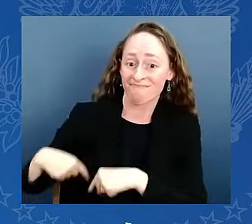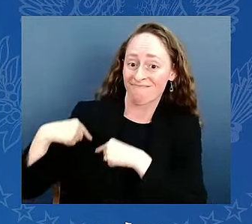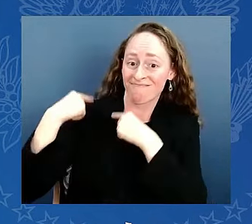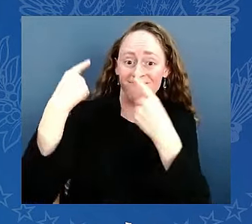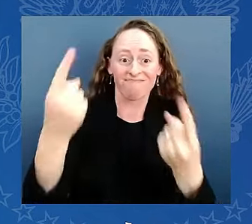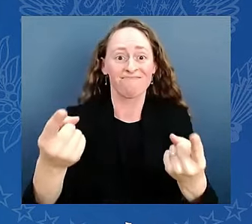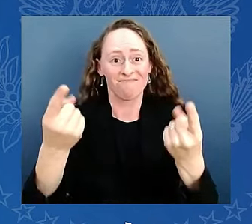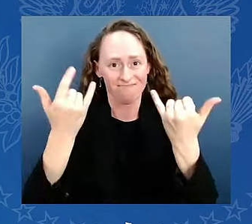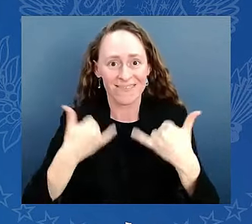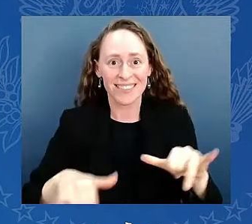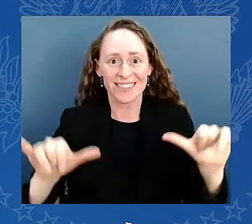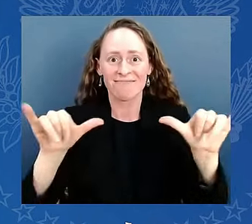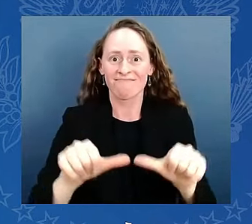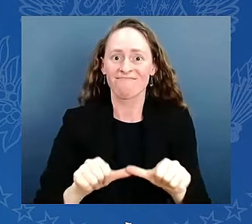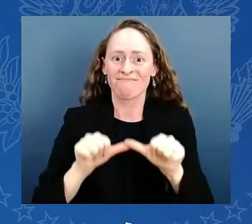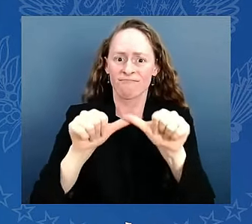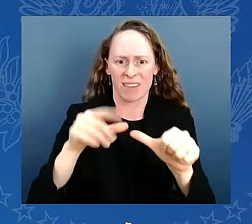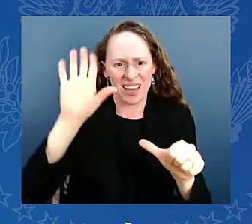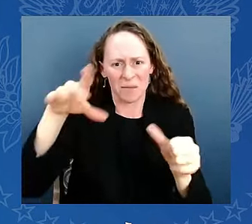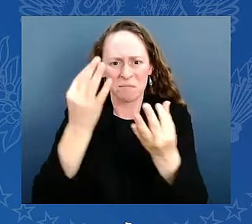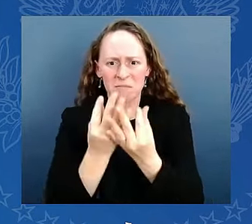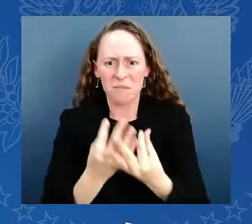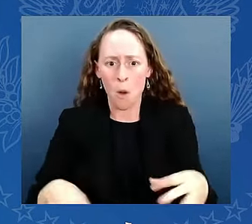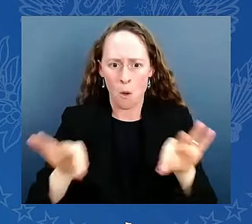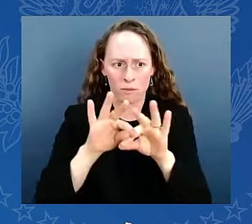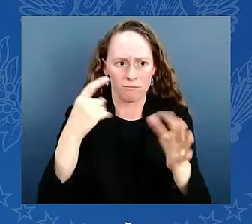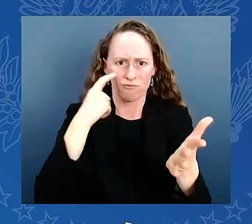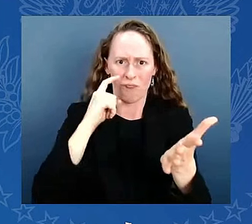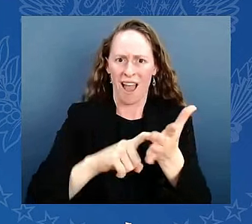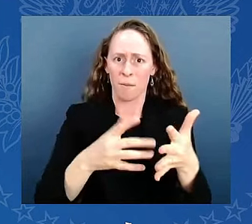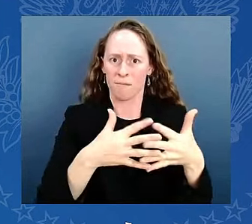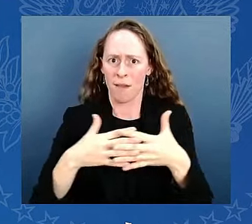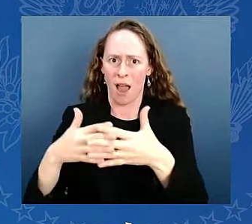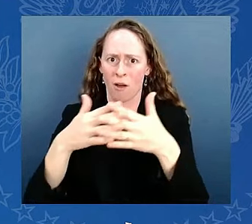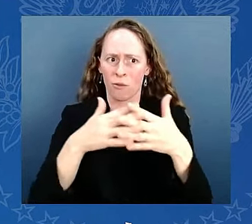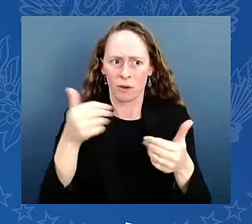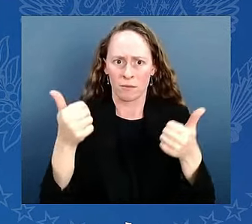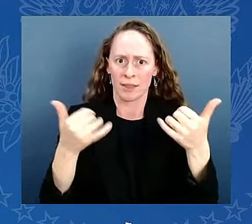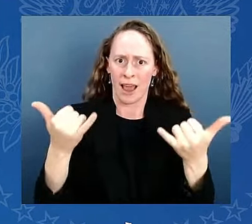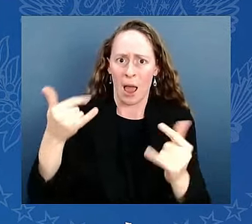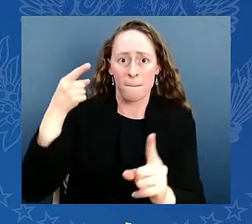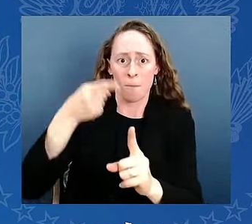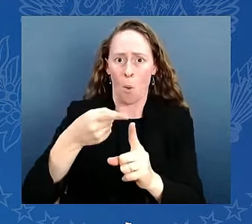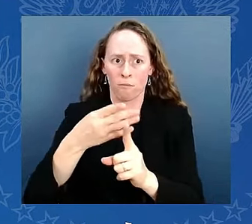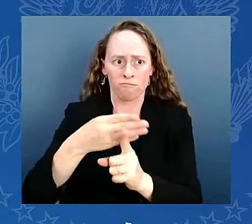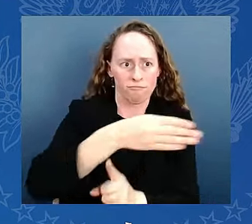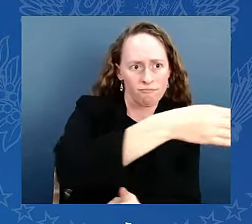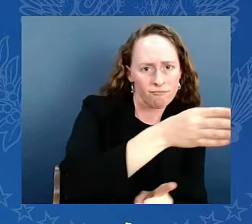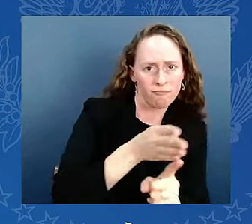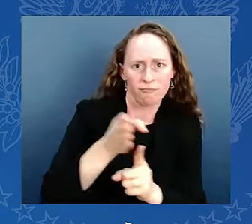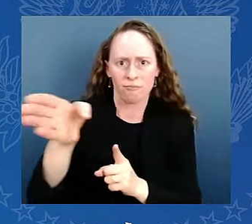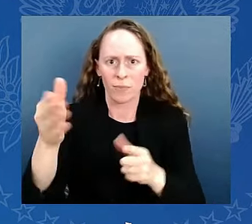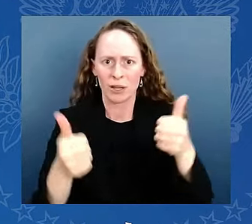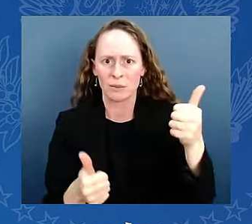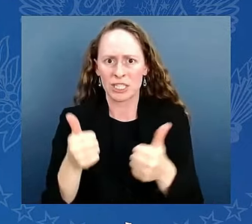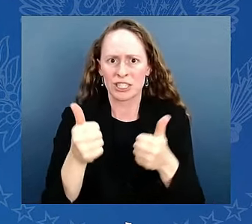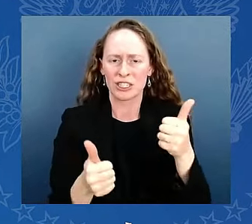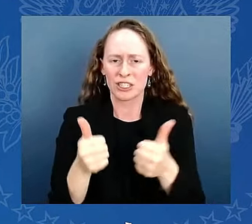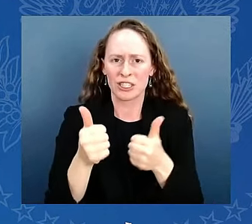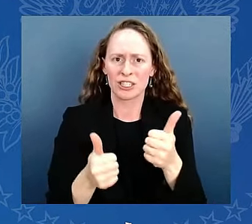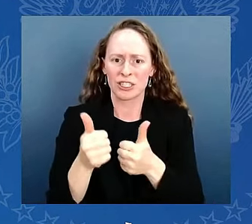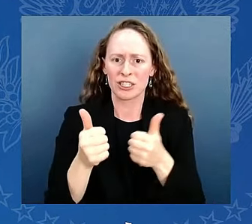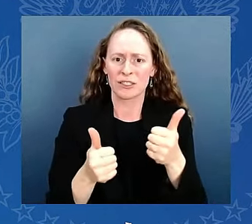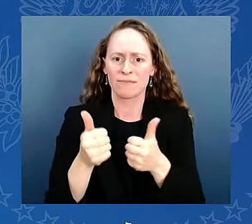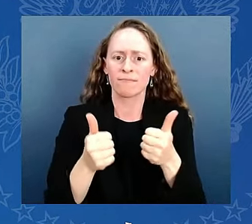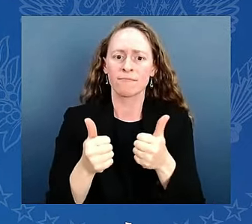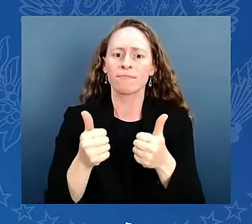very nature of who we are was at stake. And that's still the case. America is an idea, an